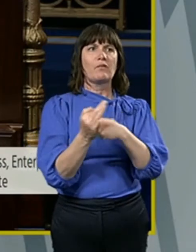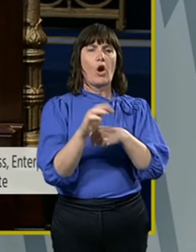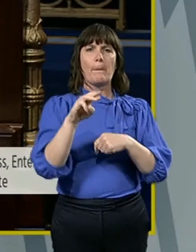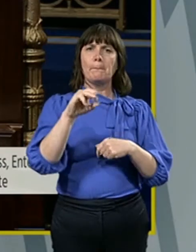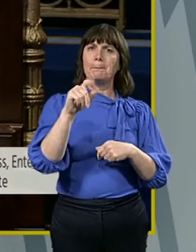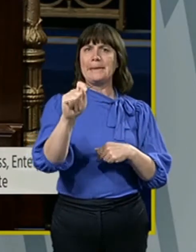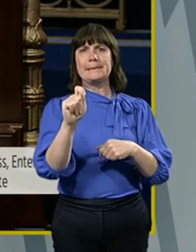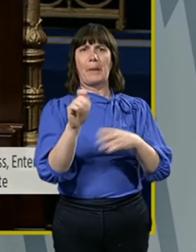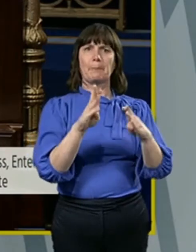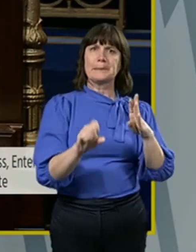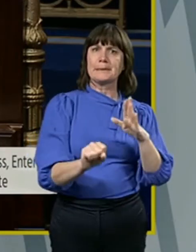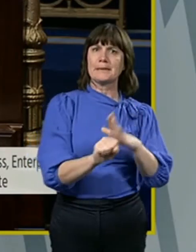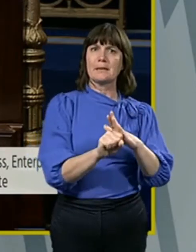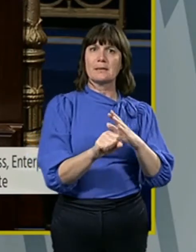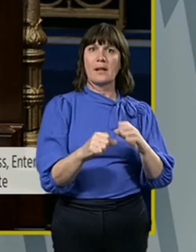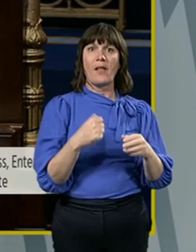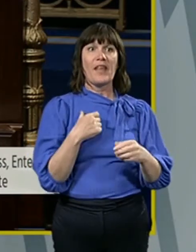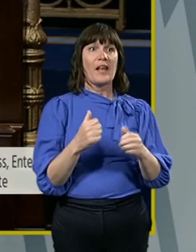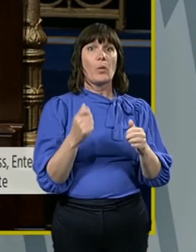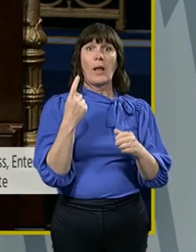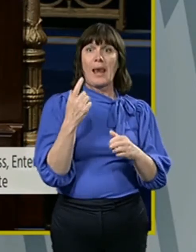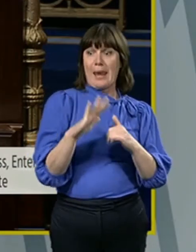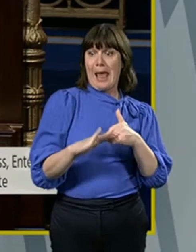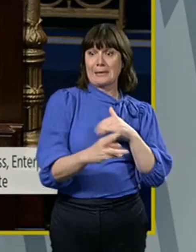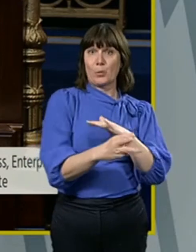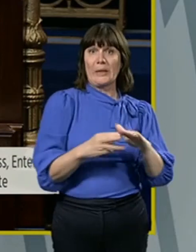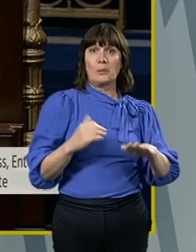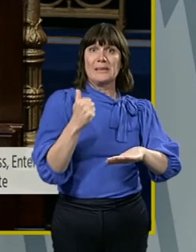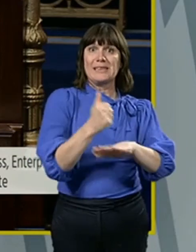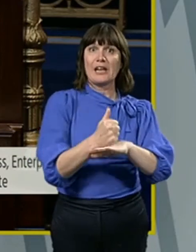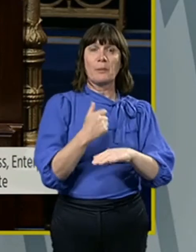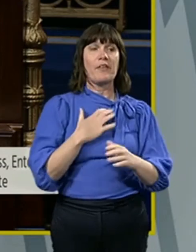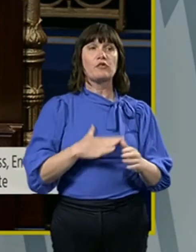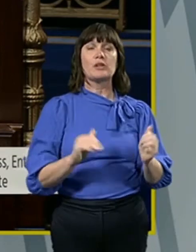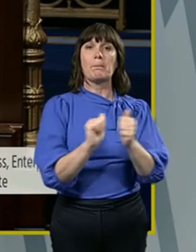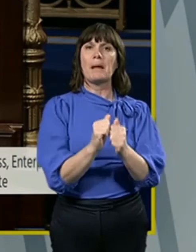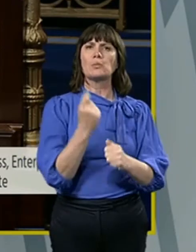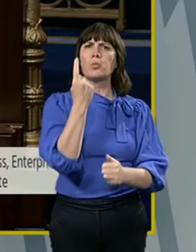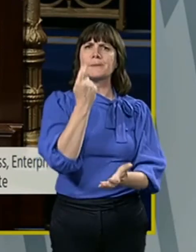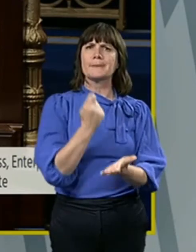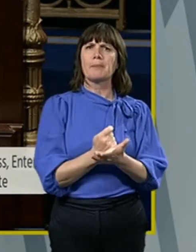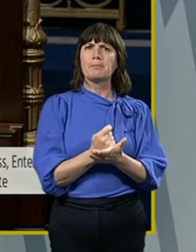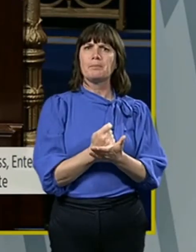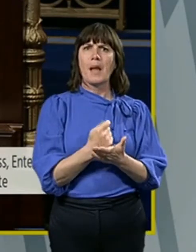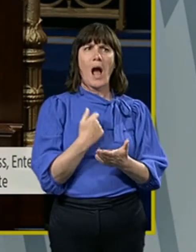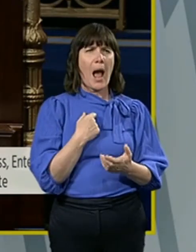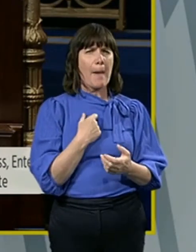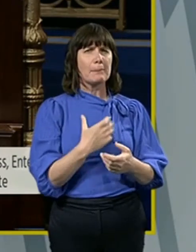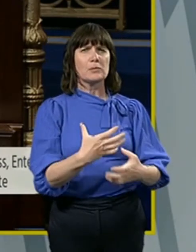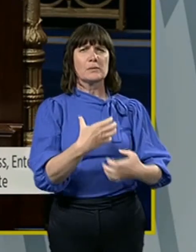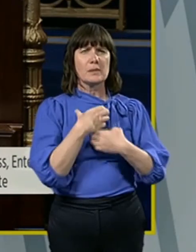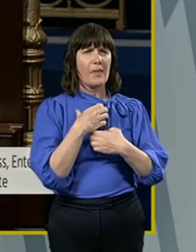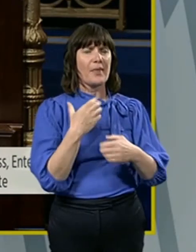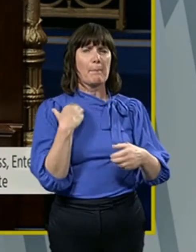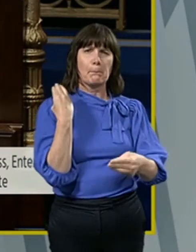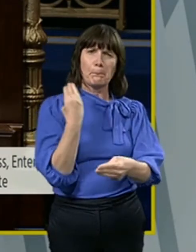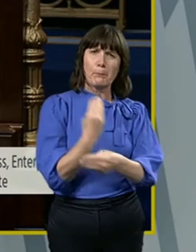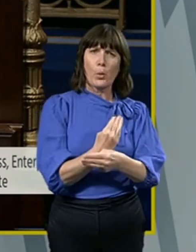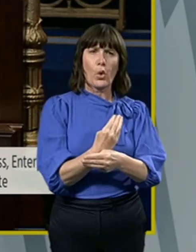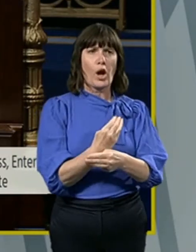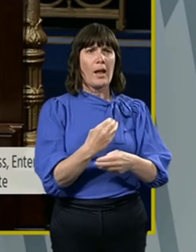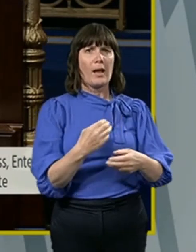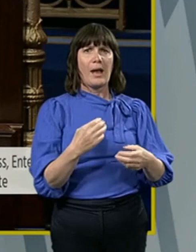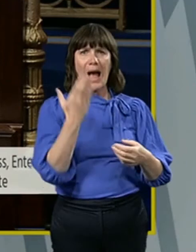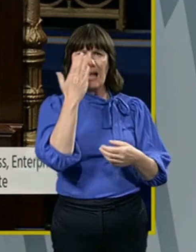one week ago and it has met once. I am really disturbed by the lack of urgency from your department on the issue